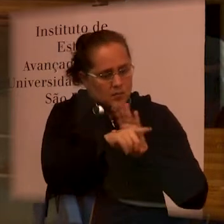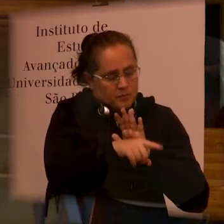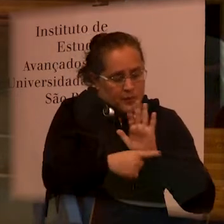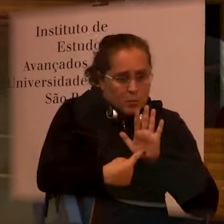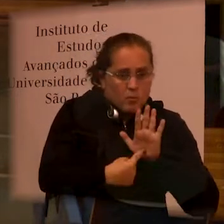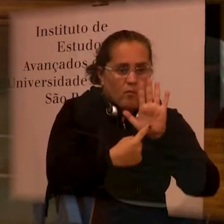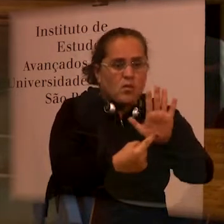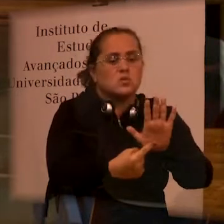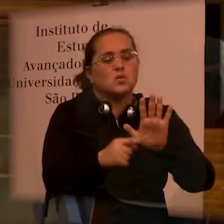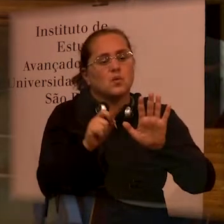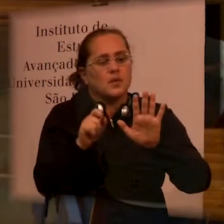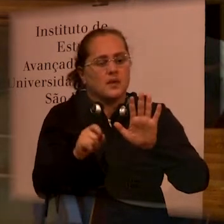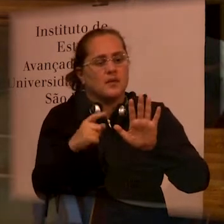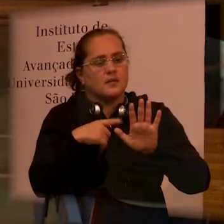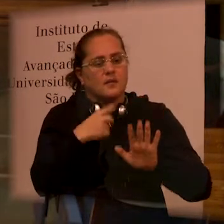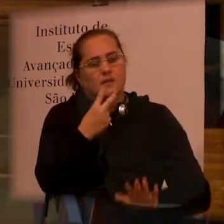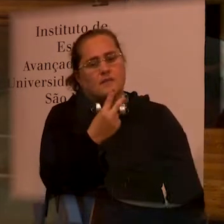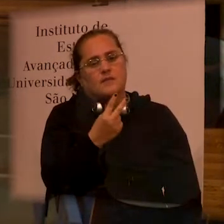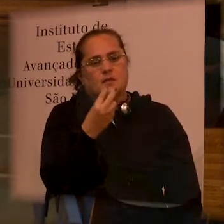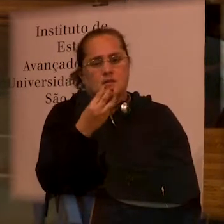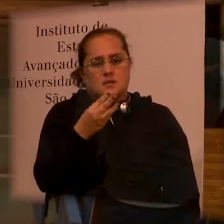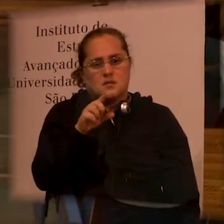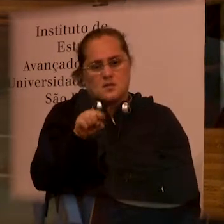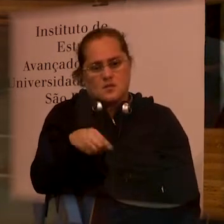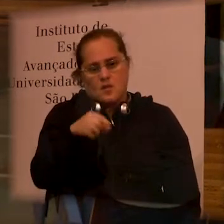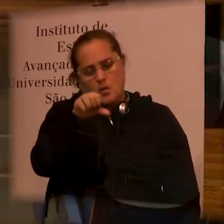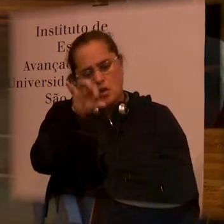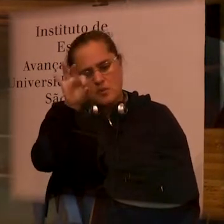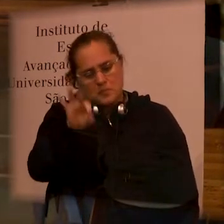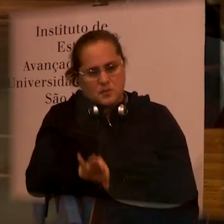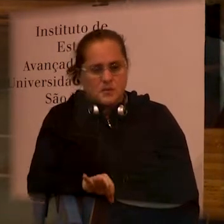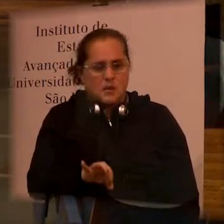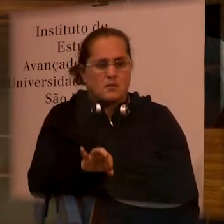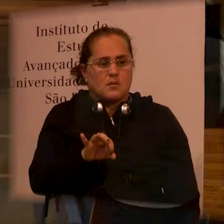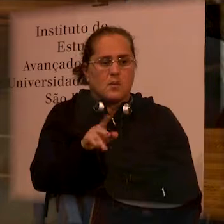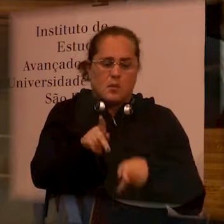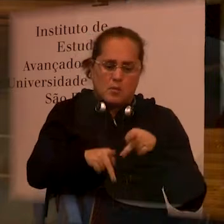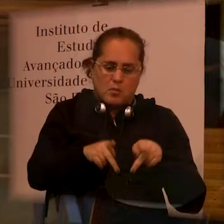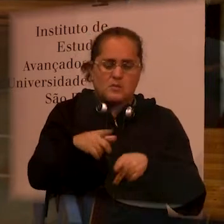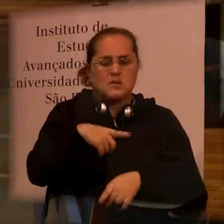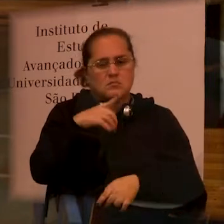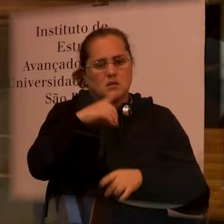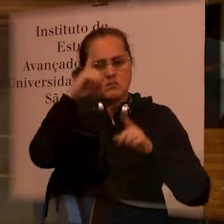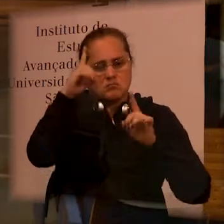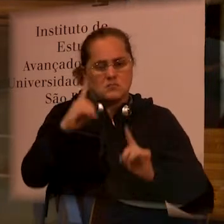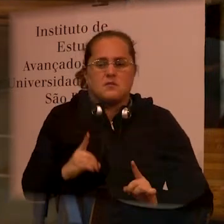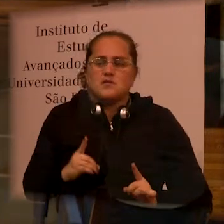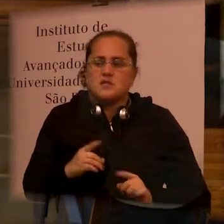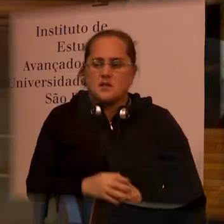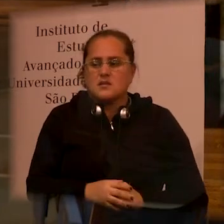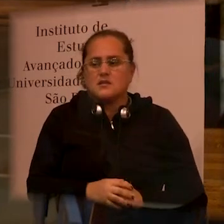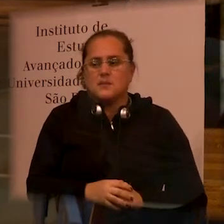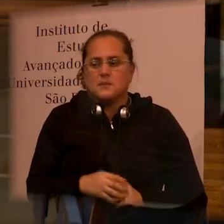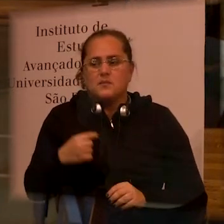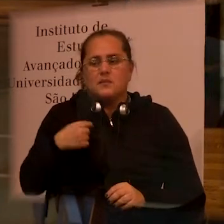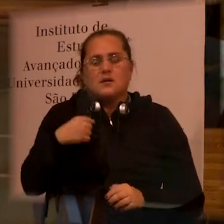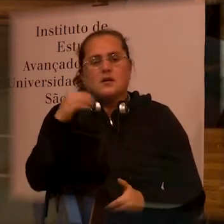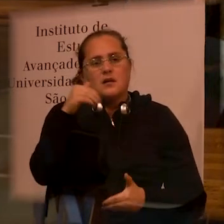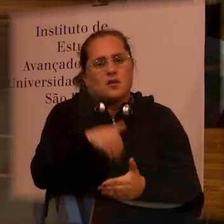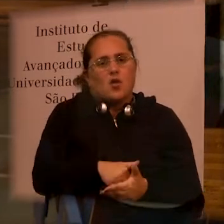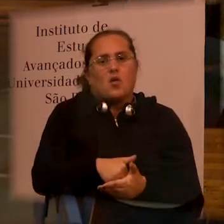that we had like 22.9% of the population with some kind of disability